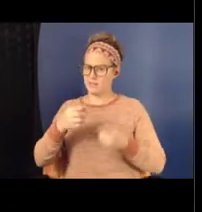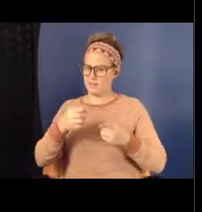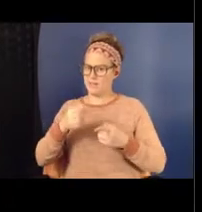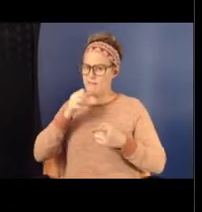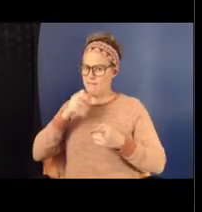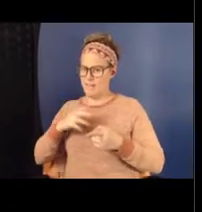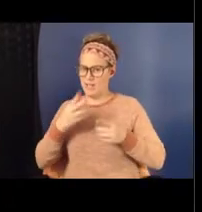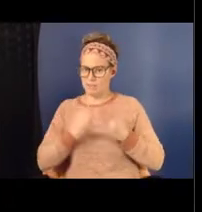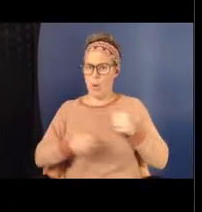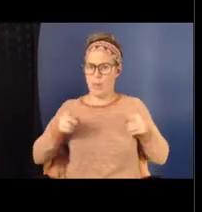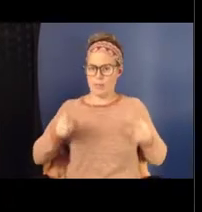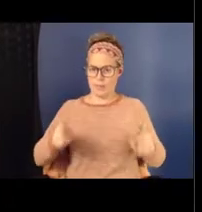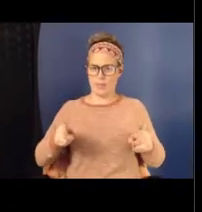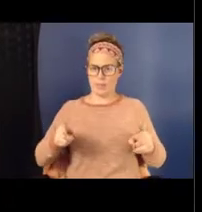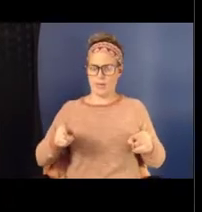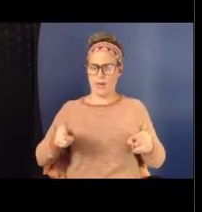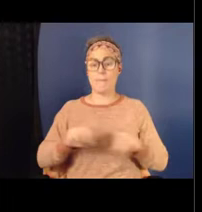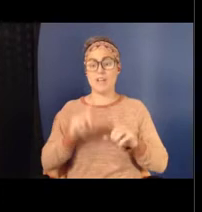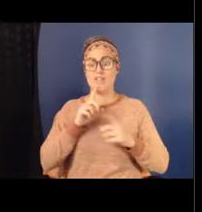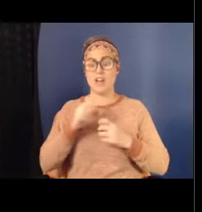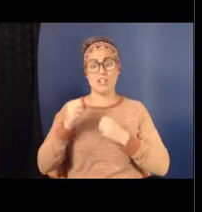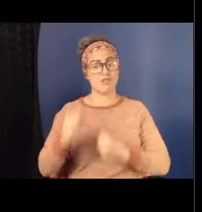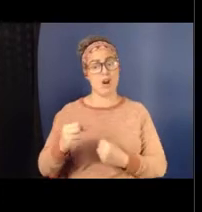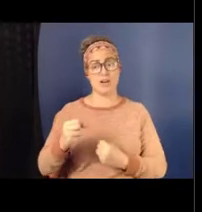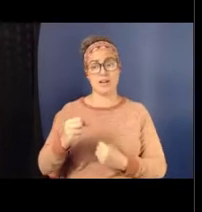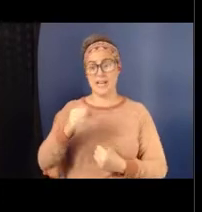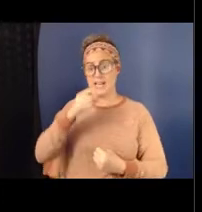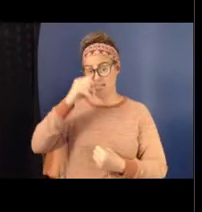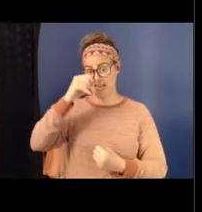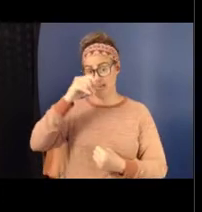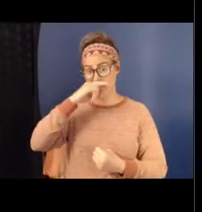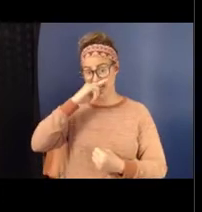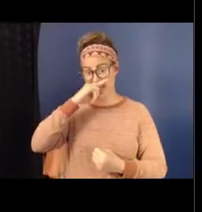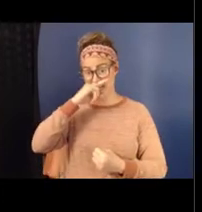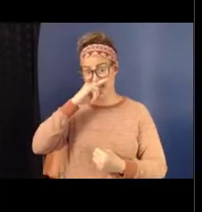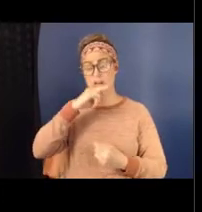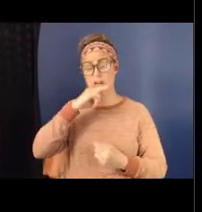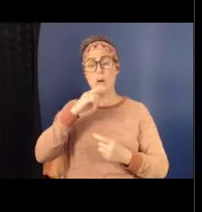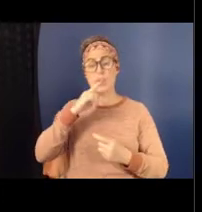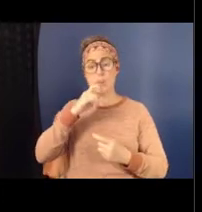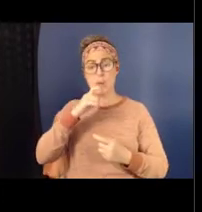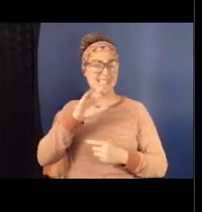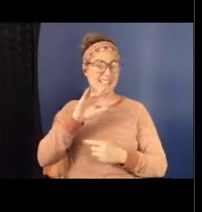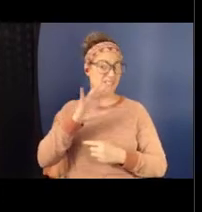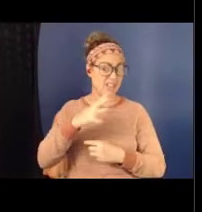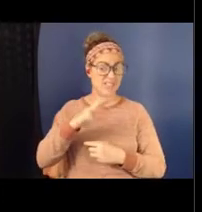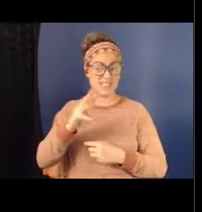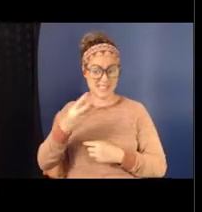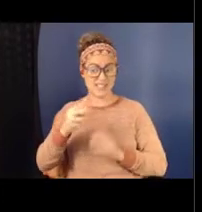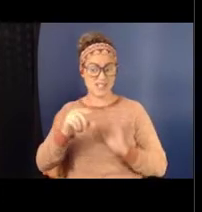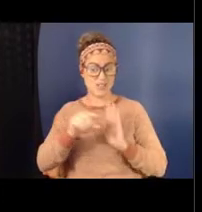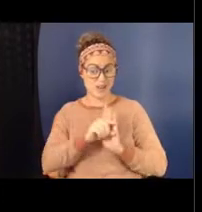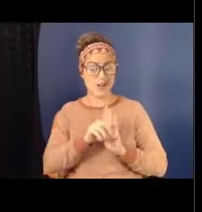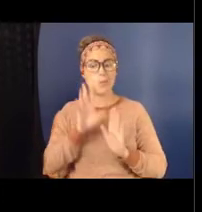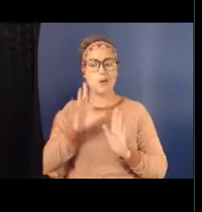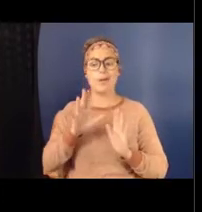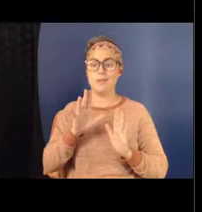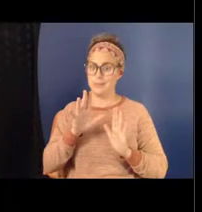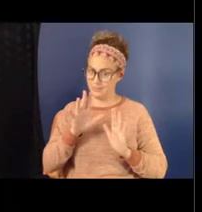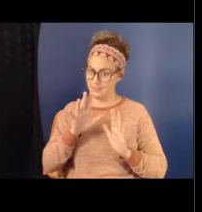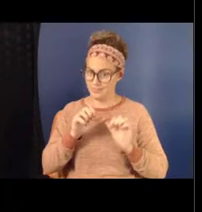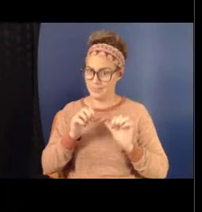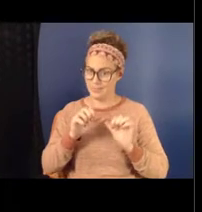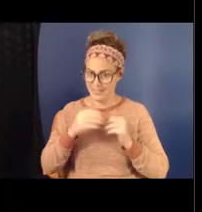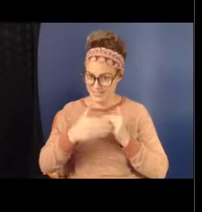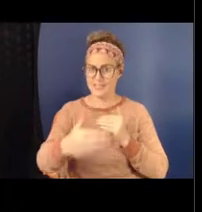bullying in fifth and sixth, seventh grade will go on to engage in sexual violence perpetration, especially when